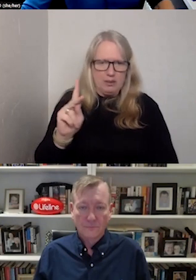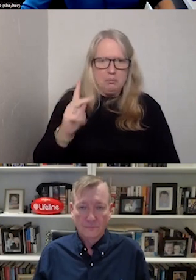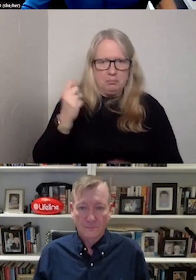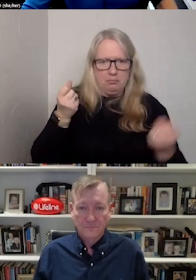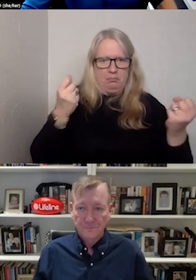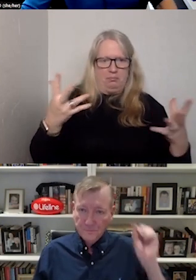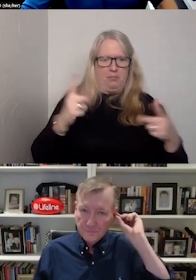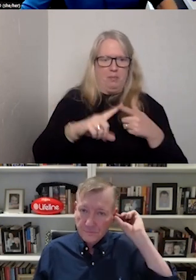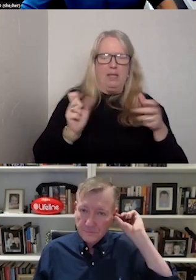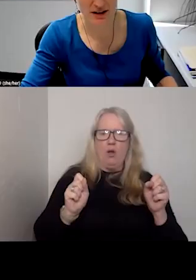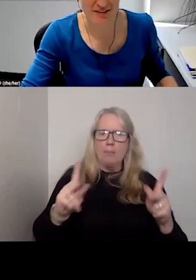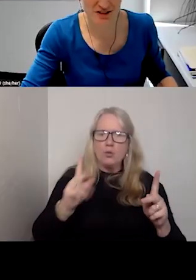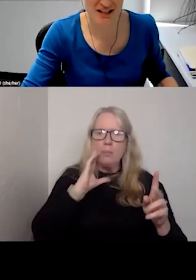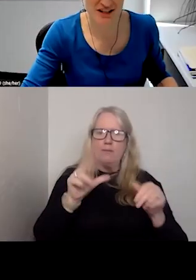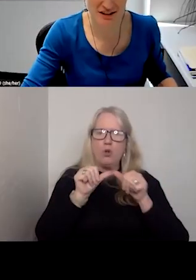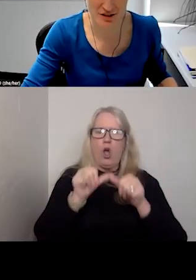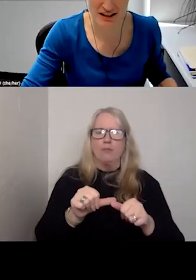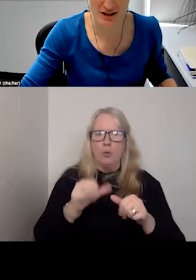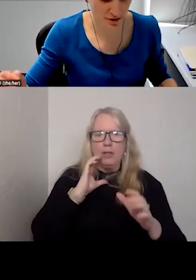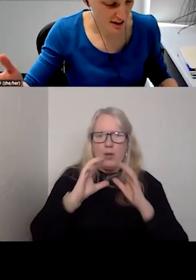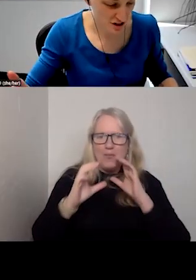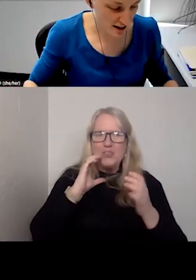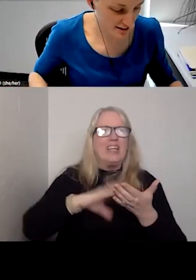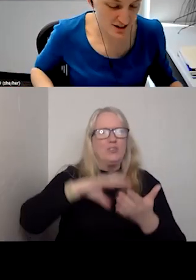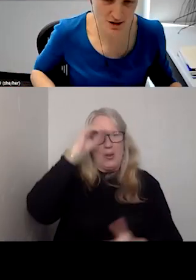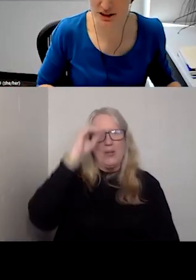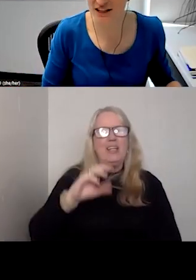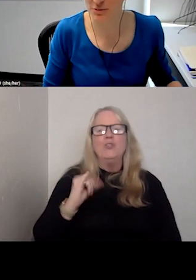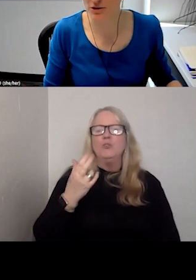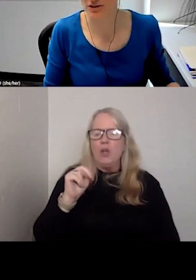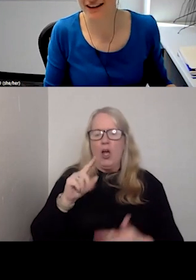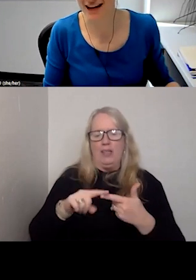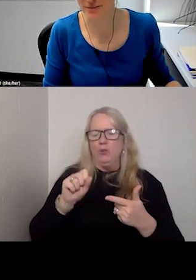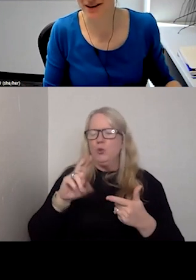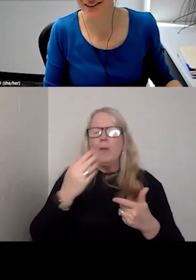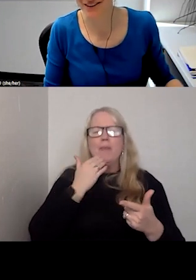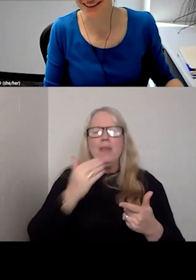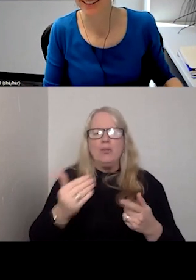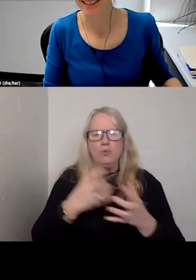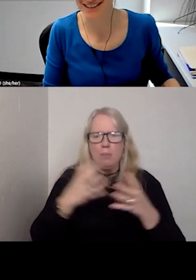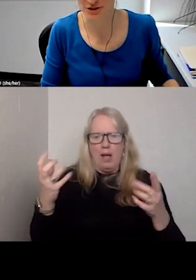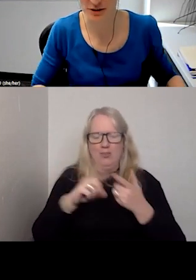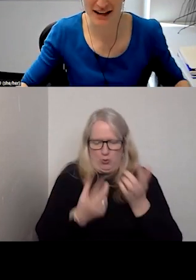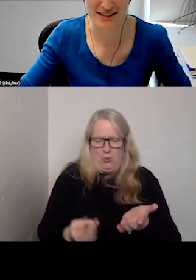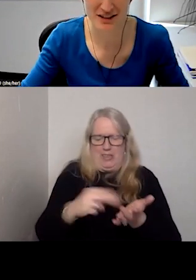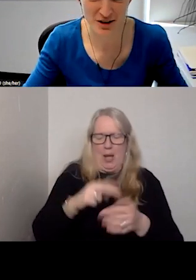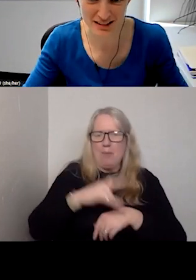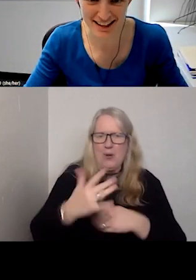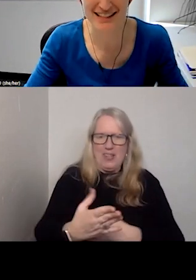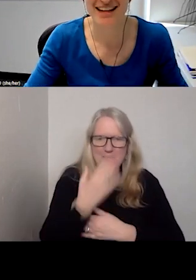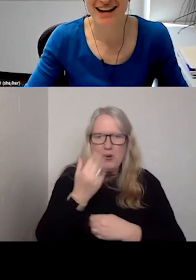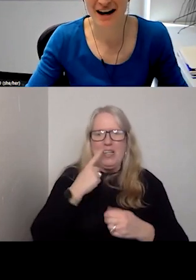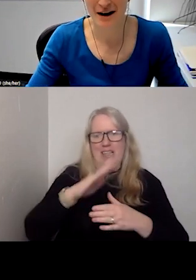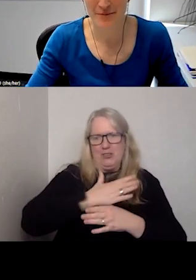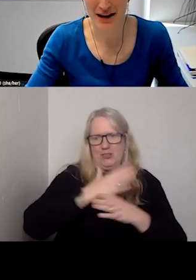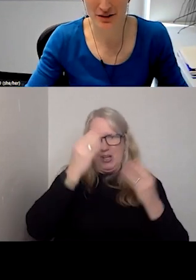opportunity I think for ongoing conversation and learning. So John, Sue, thank you both for getting up early to join us and share with